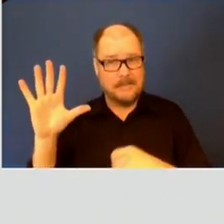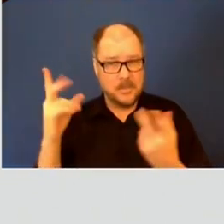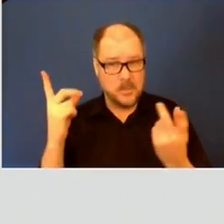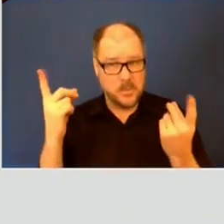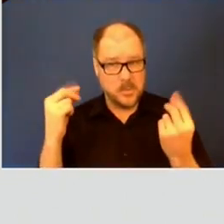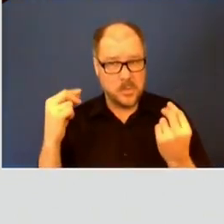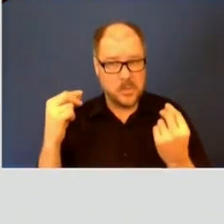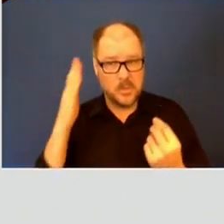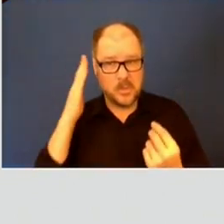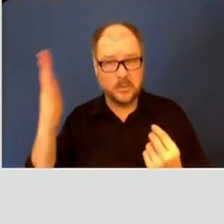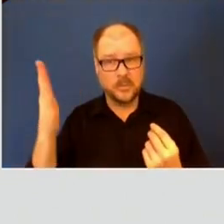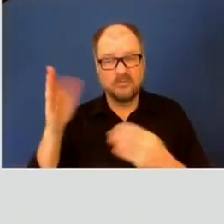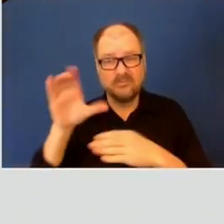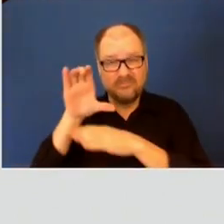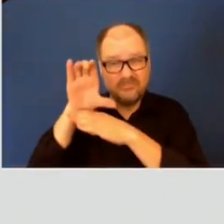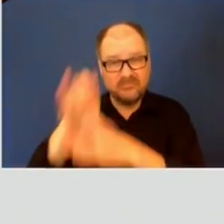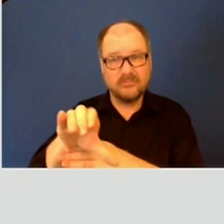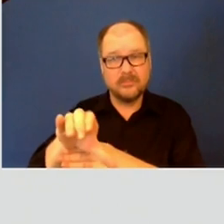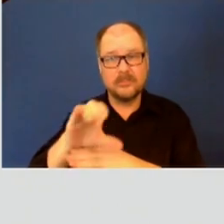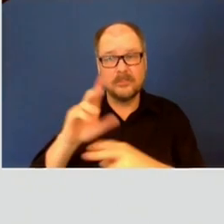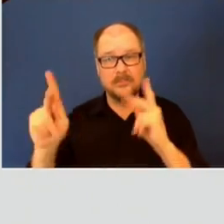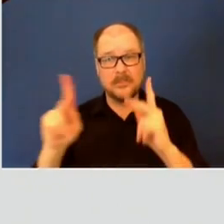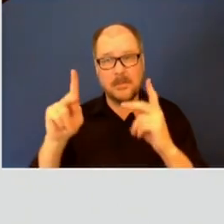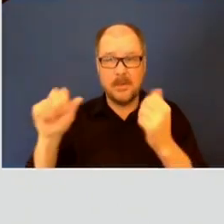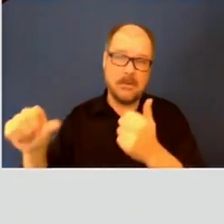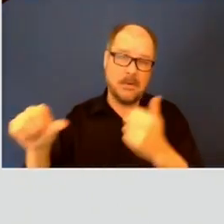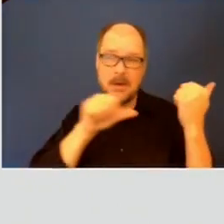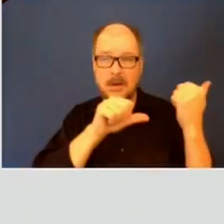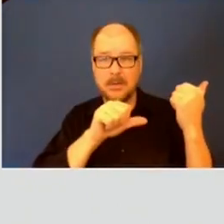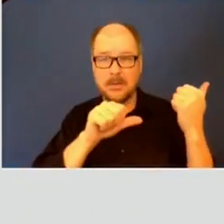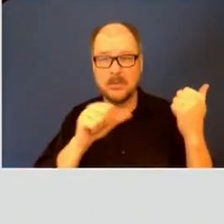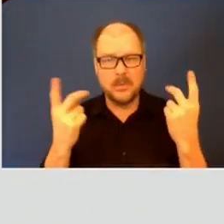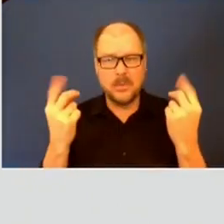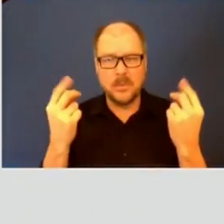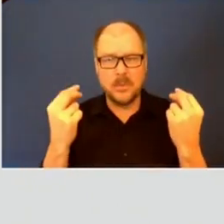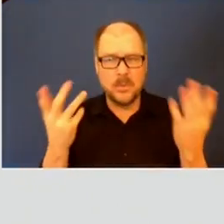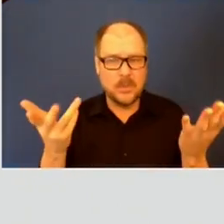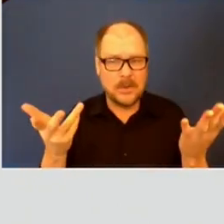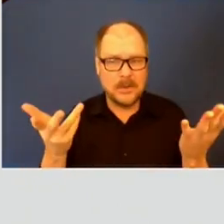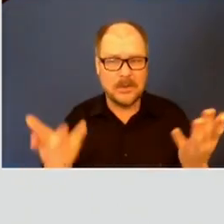enforcement if people remain at the encampment?